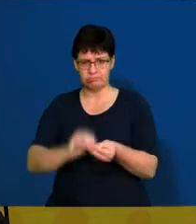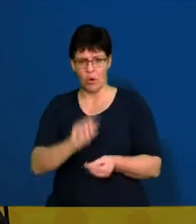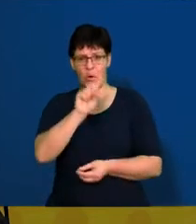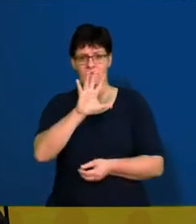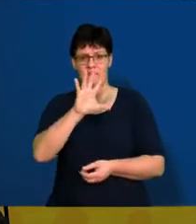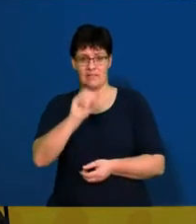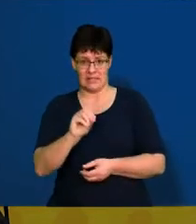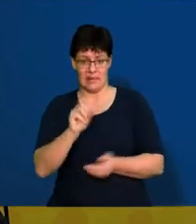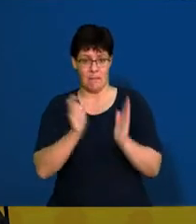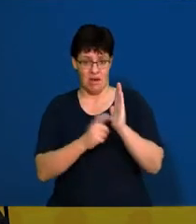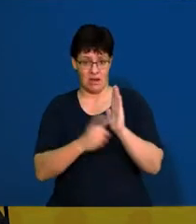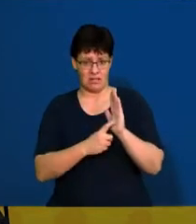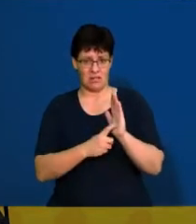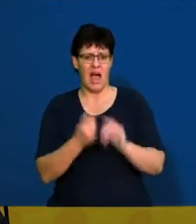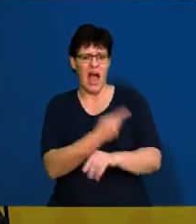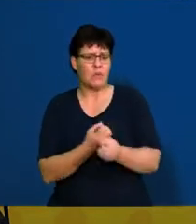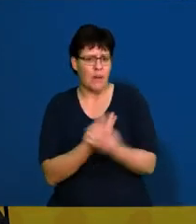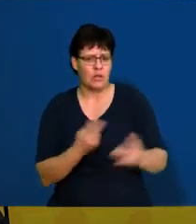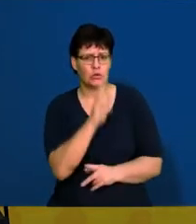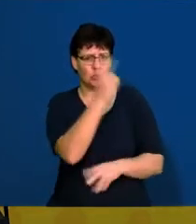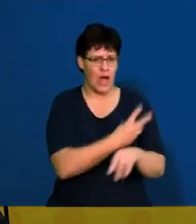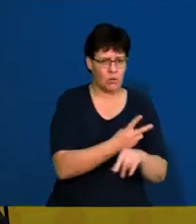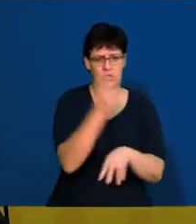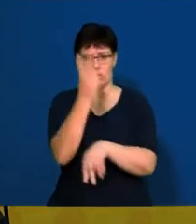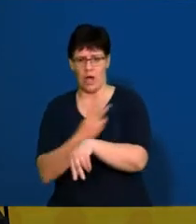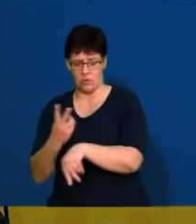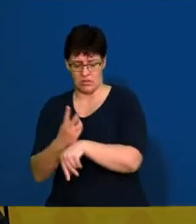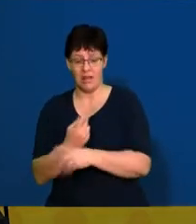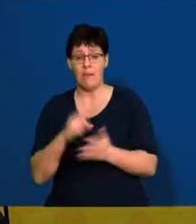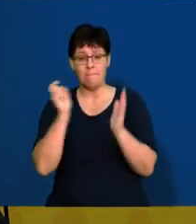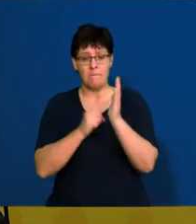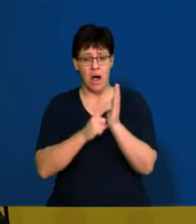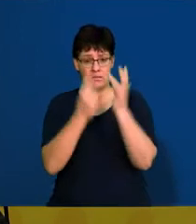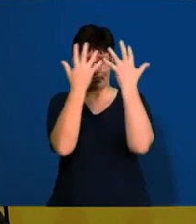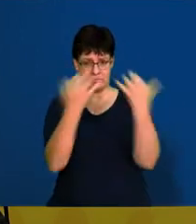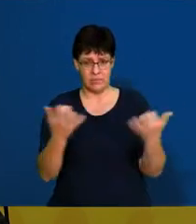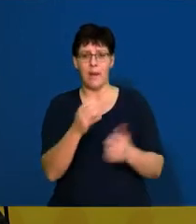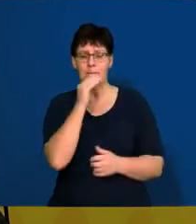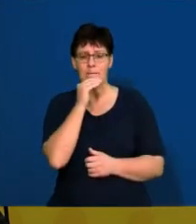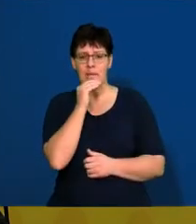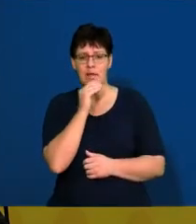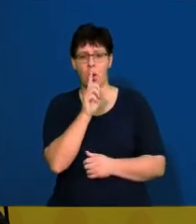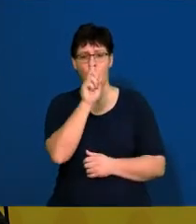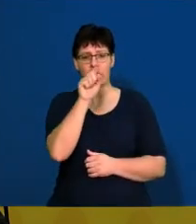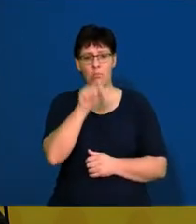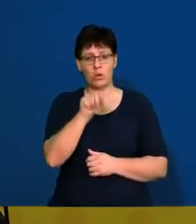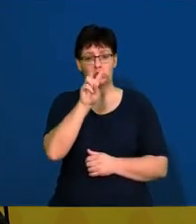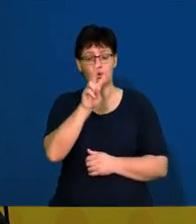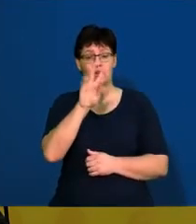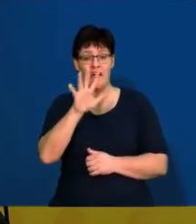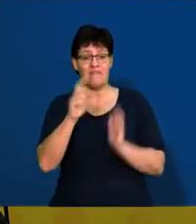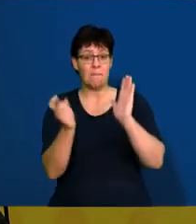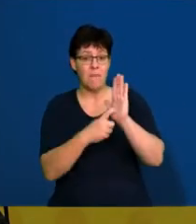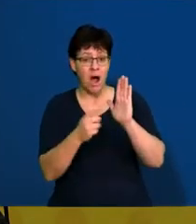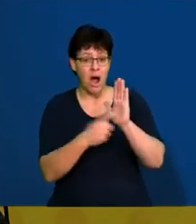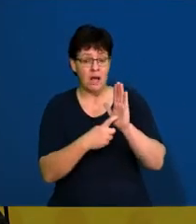hours in length. So, when you break down the time and the marks, you have got 1.25 marks per minute.